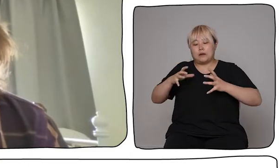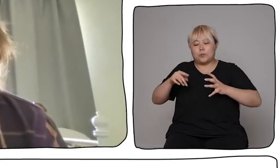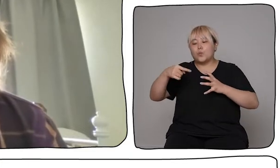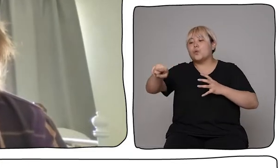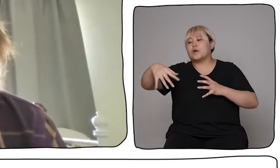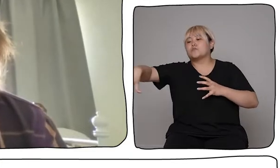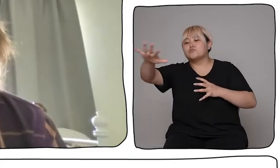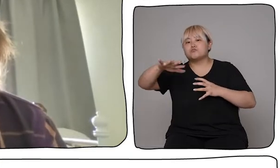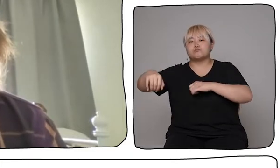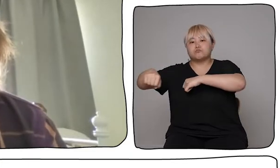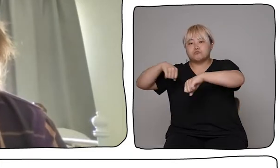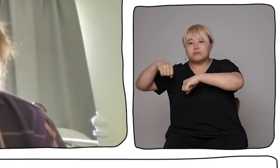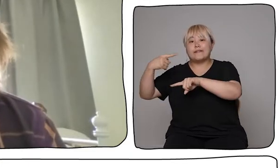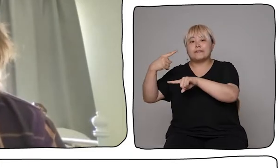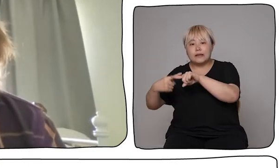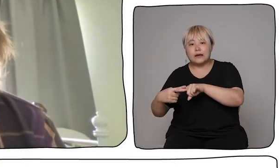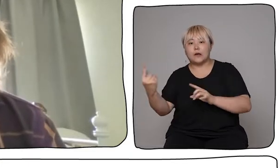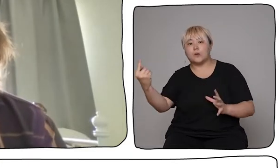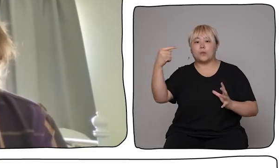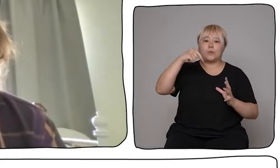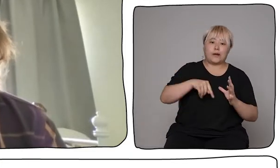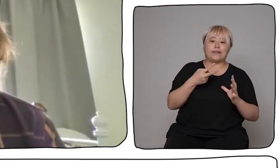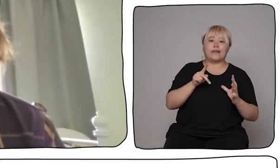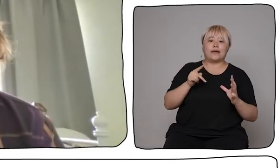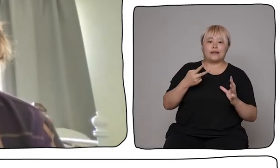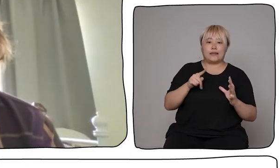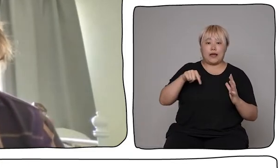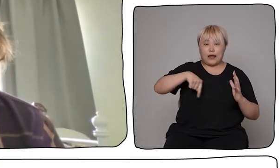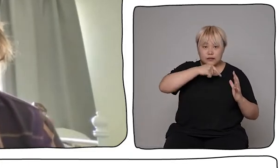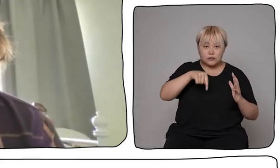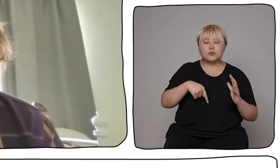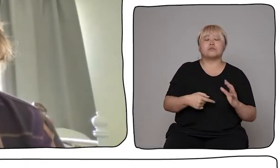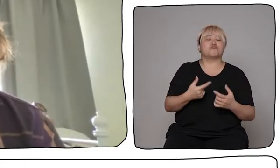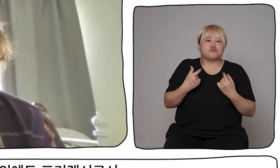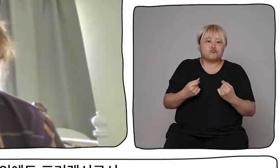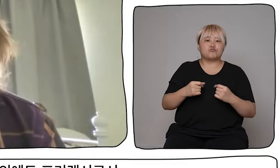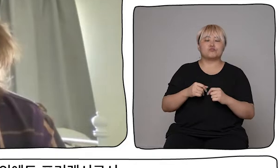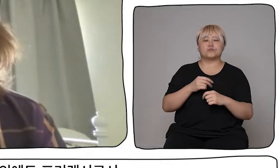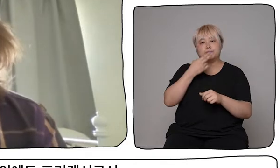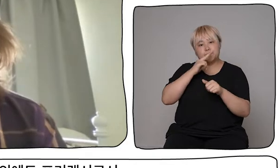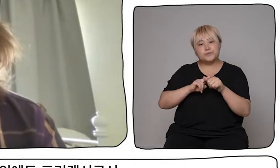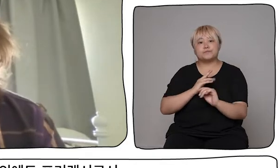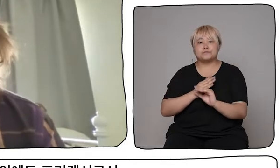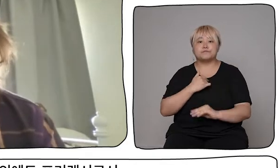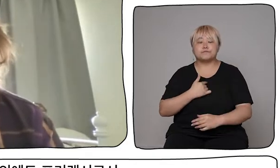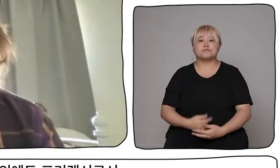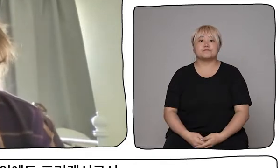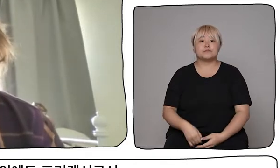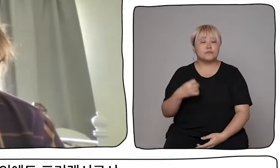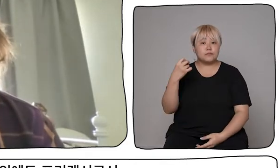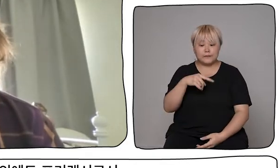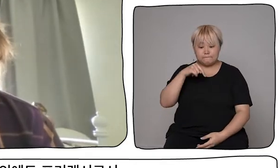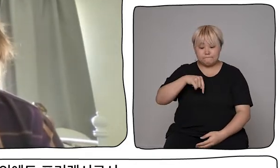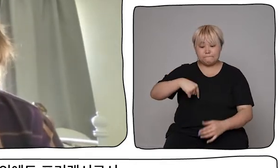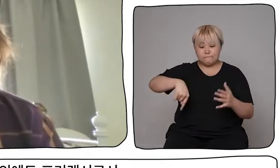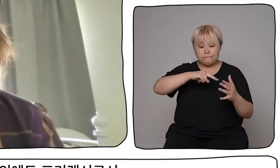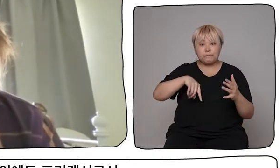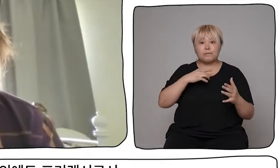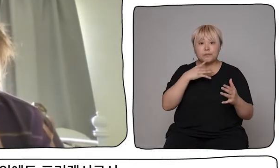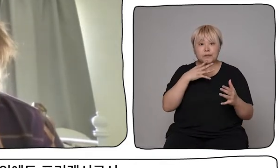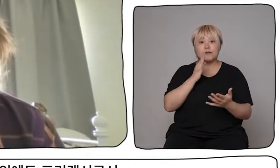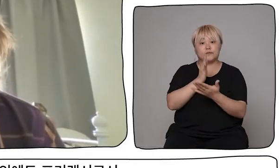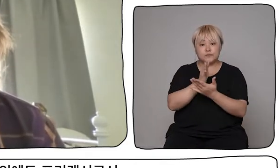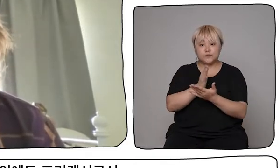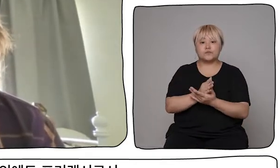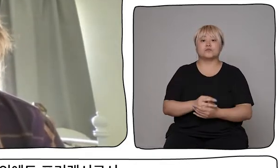when I'm helping out at DADA. Outside of DADA, I also consult